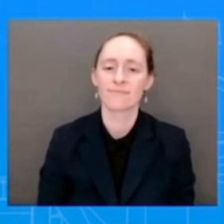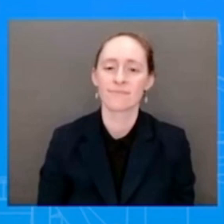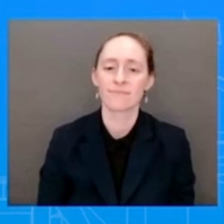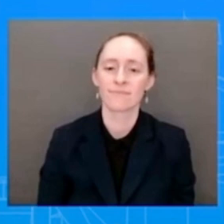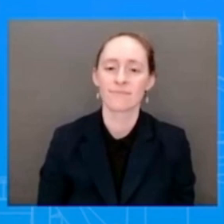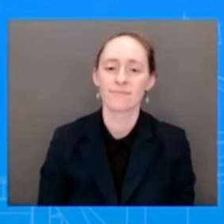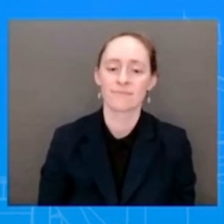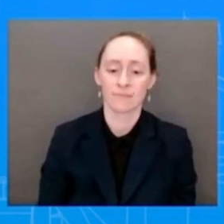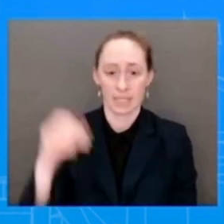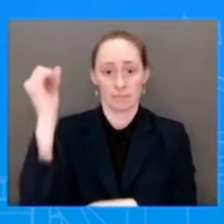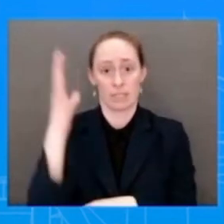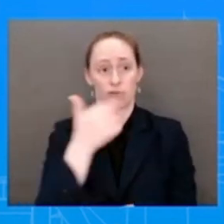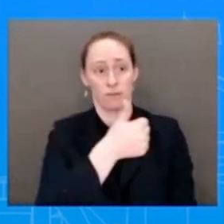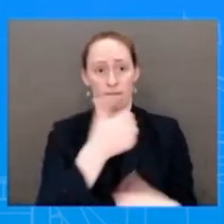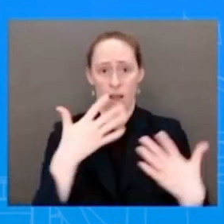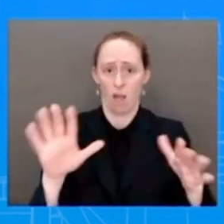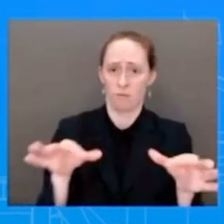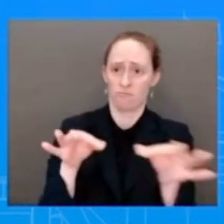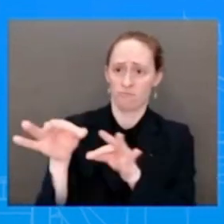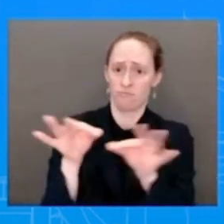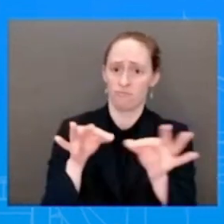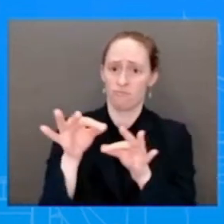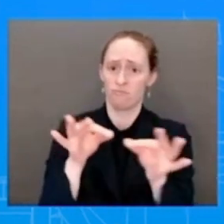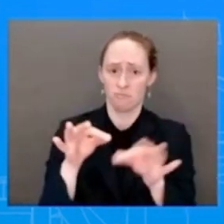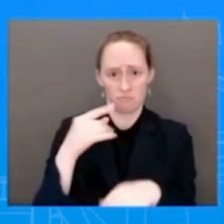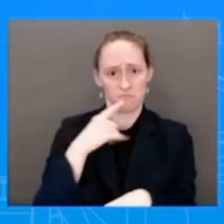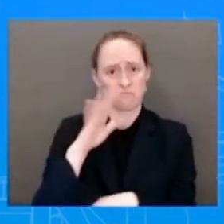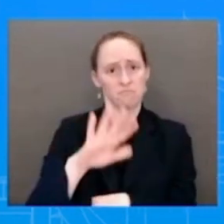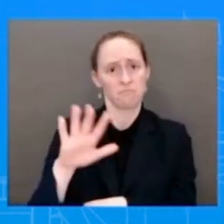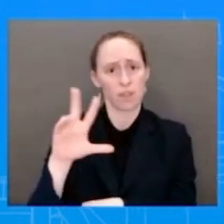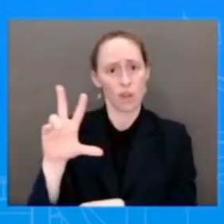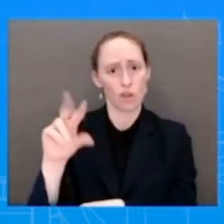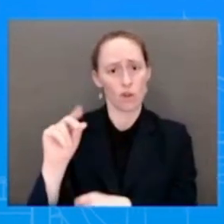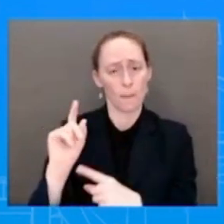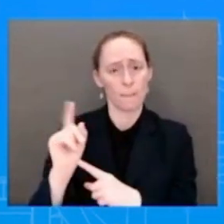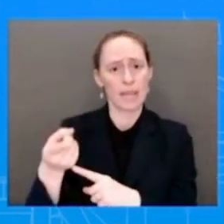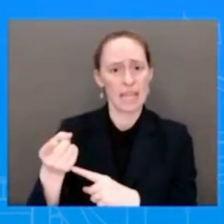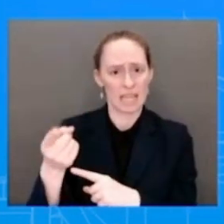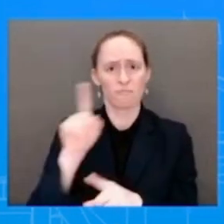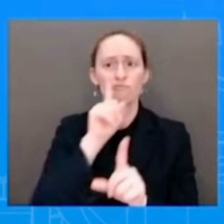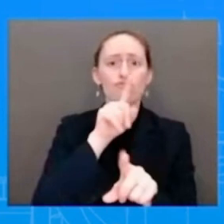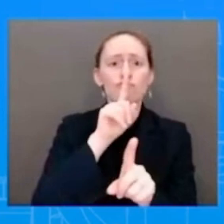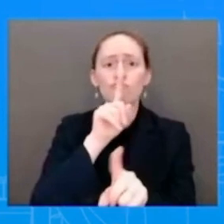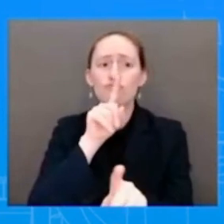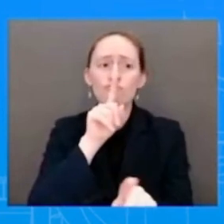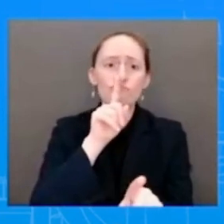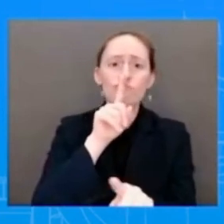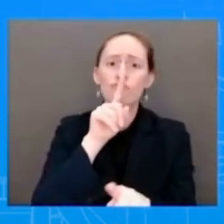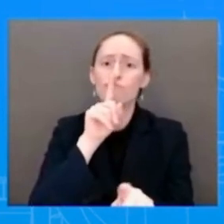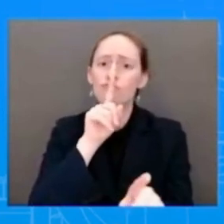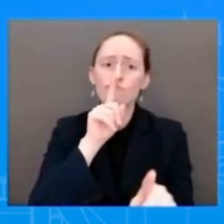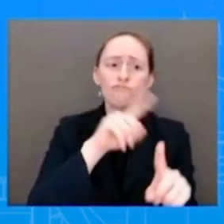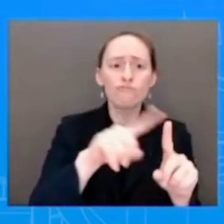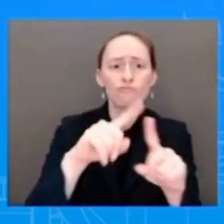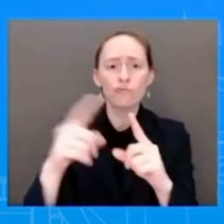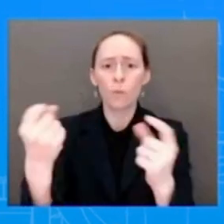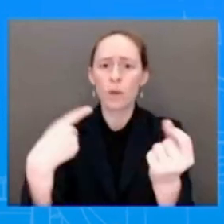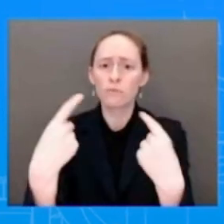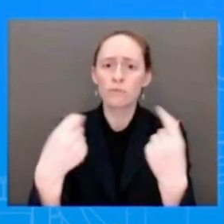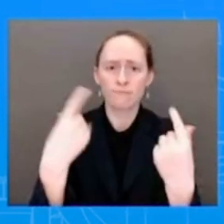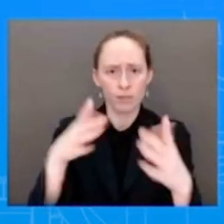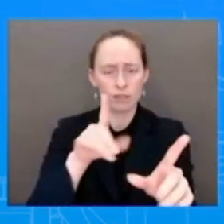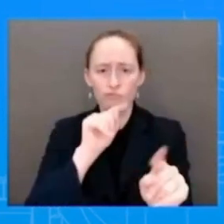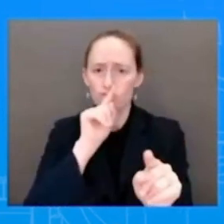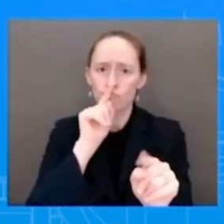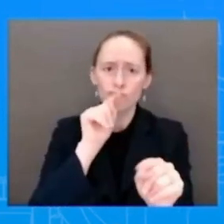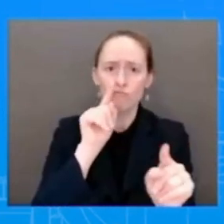30 minutes at the Sticks yesterday, taking your questions as well. And he said it was productive. And, again, it was, as I said,